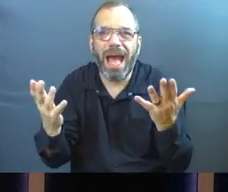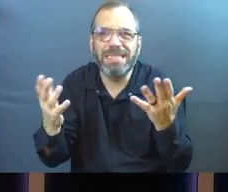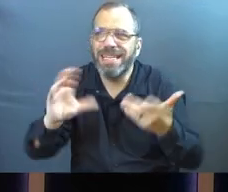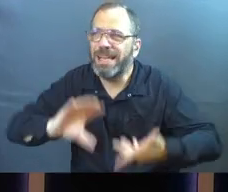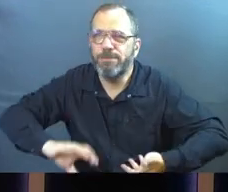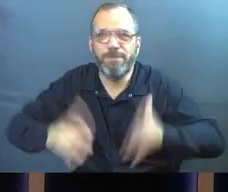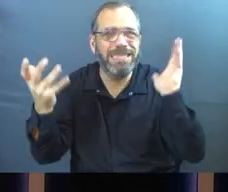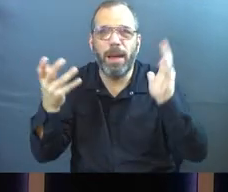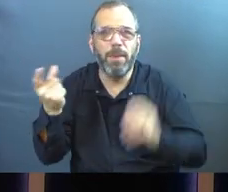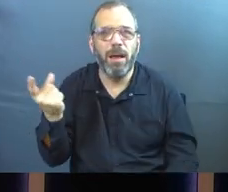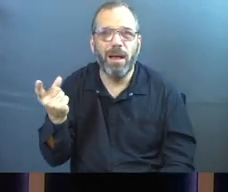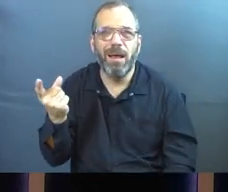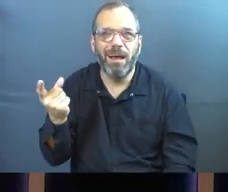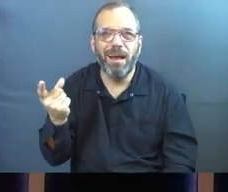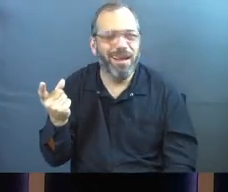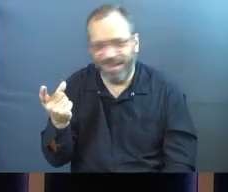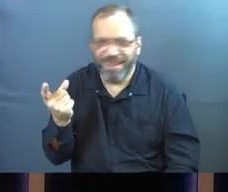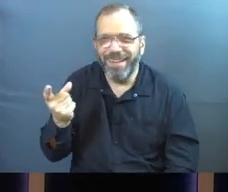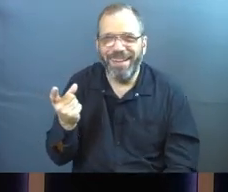a mess.